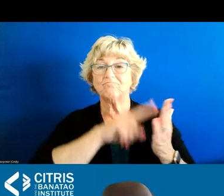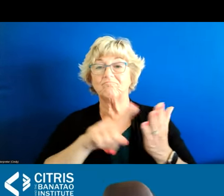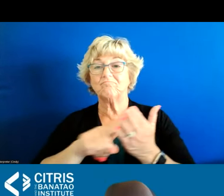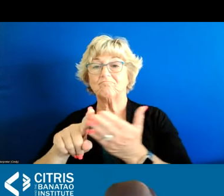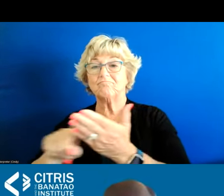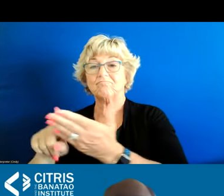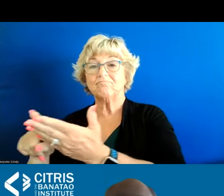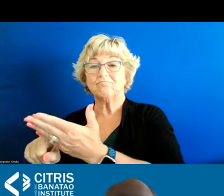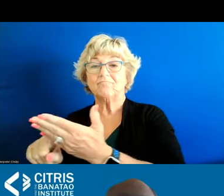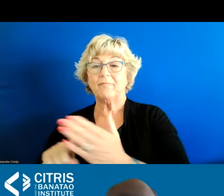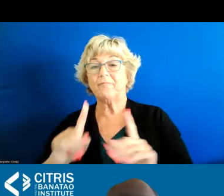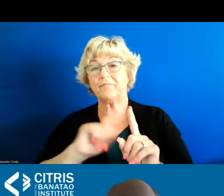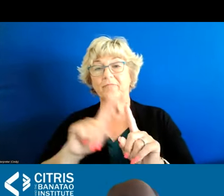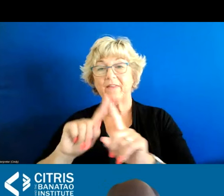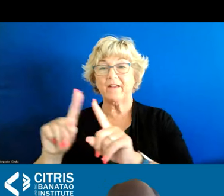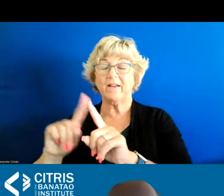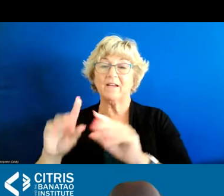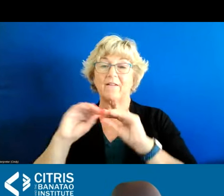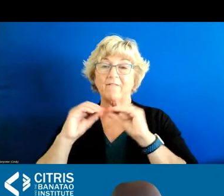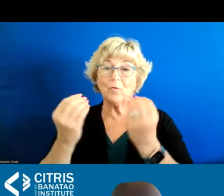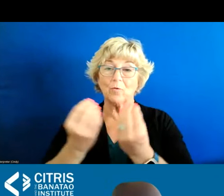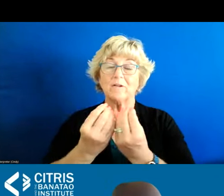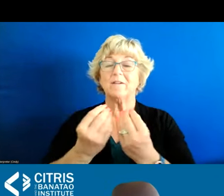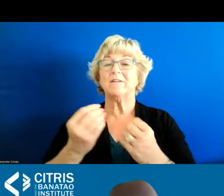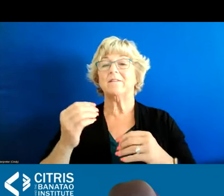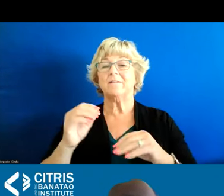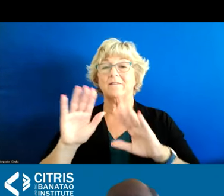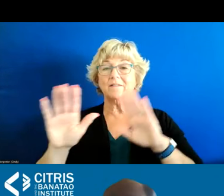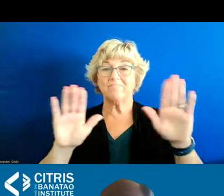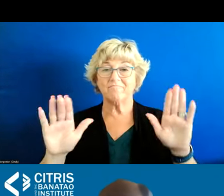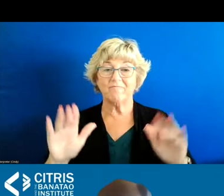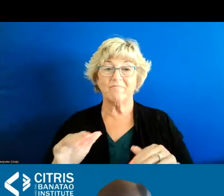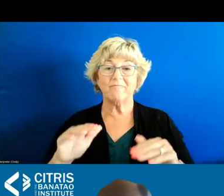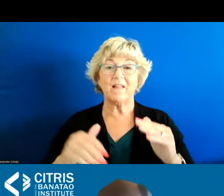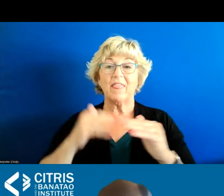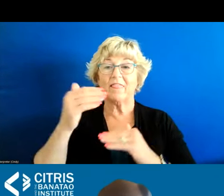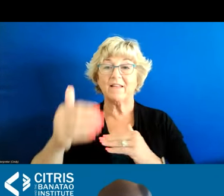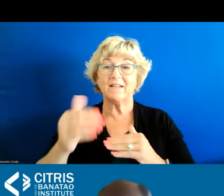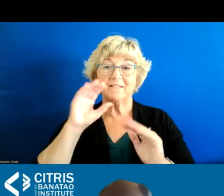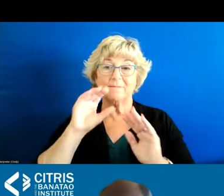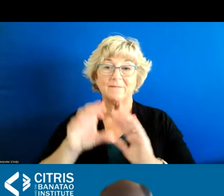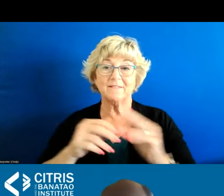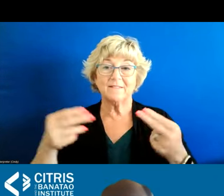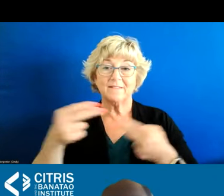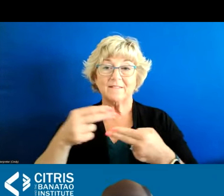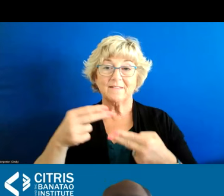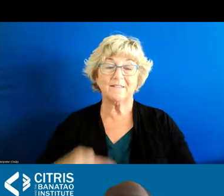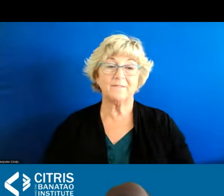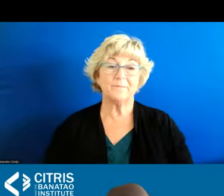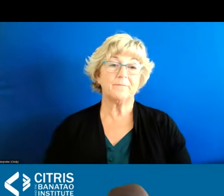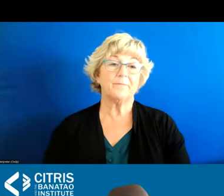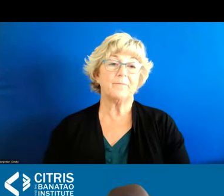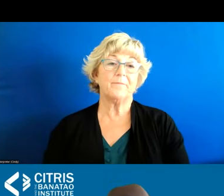of its various uh organizational entities uh next slide please so